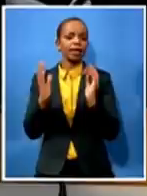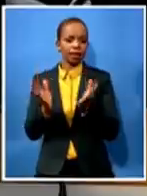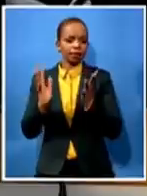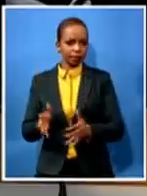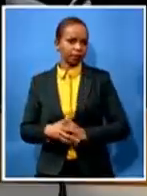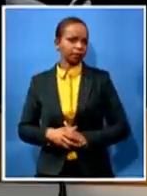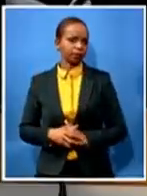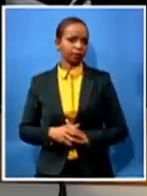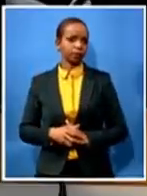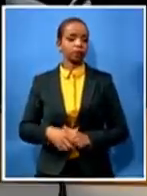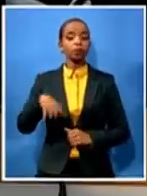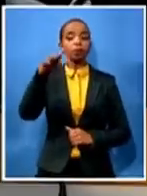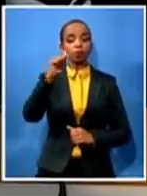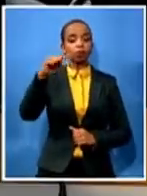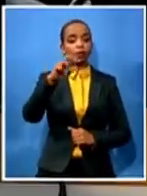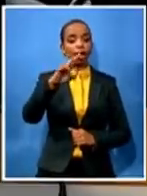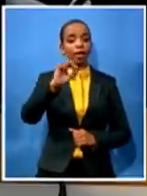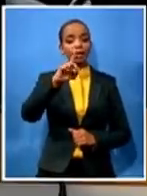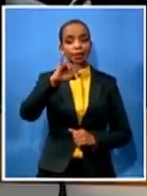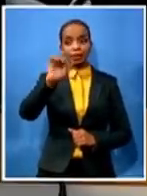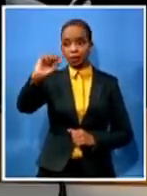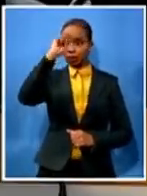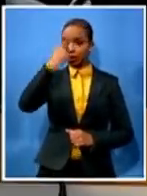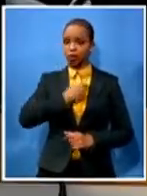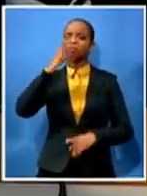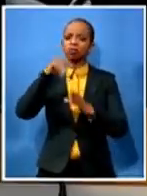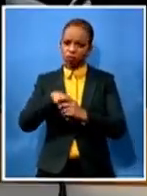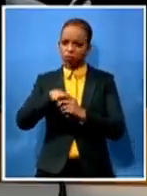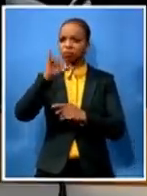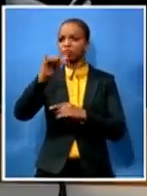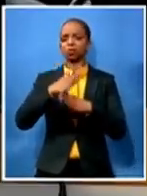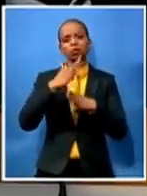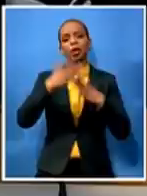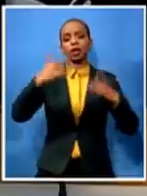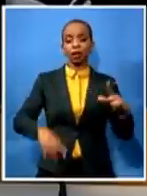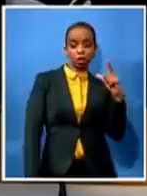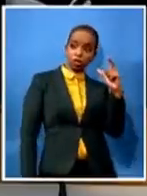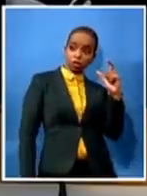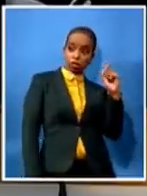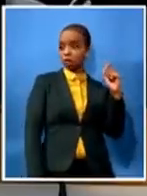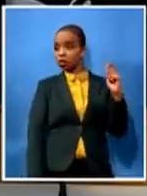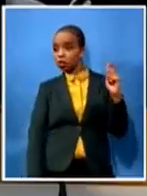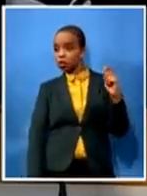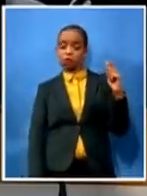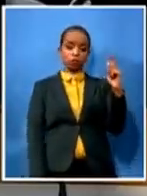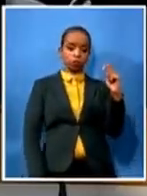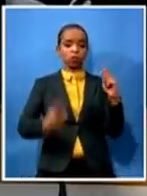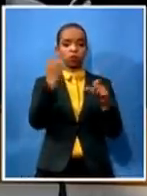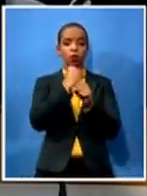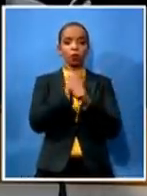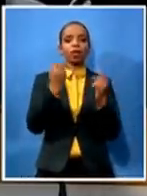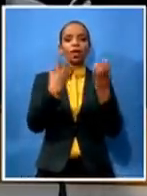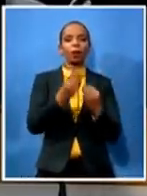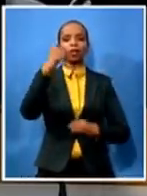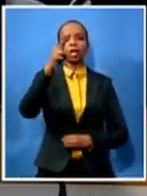part of that work he even took selfies showing off that he's working with the african national congress here in kauteng and that has never